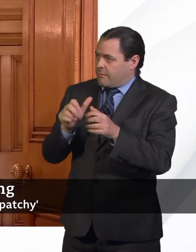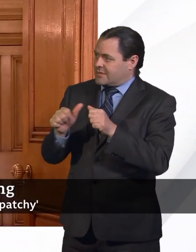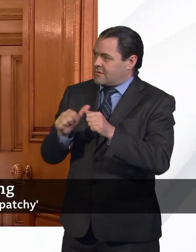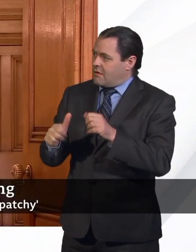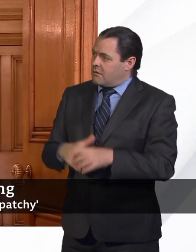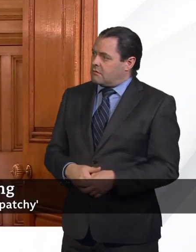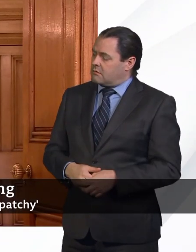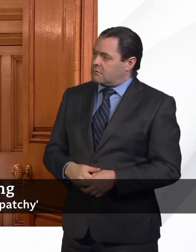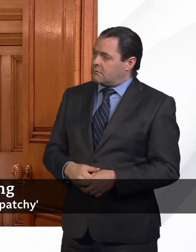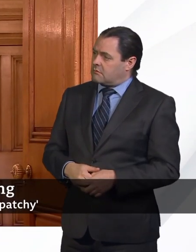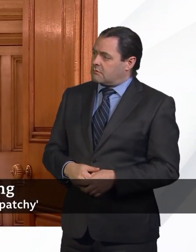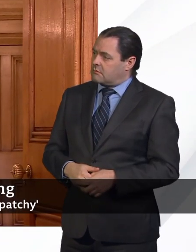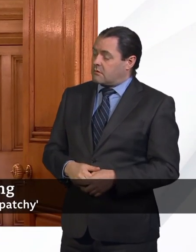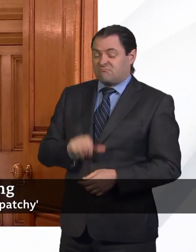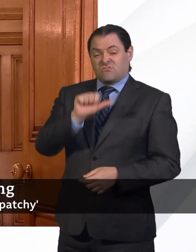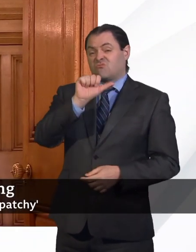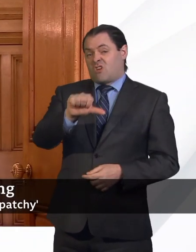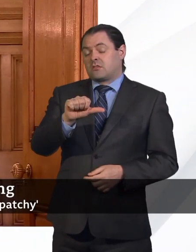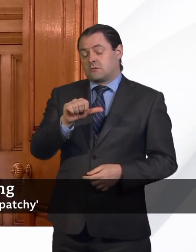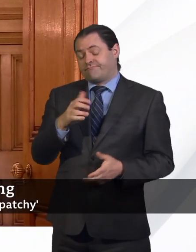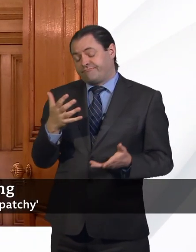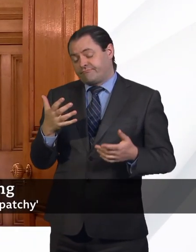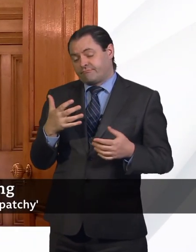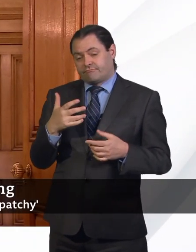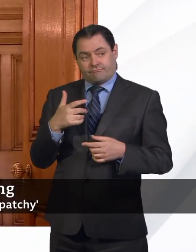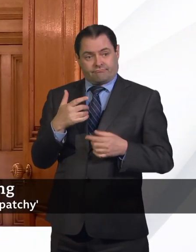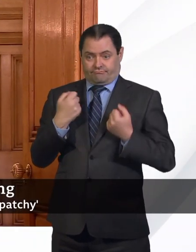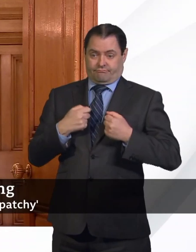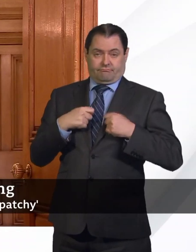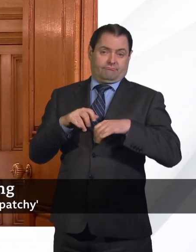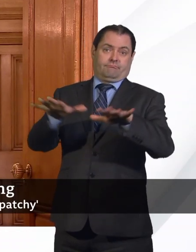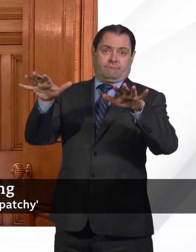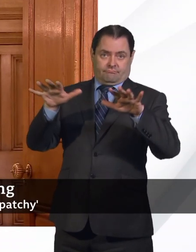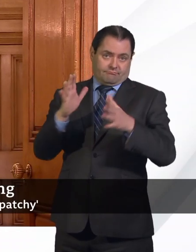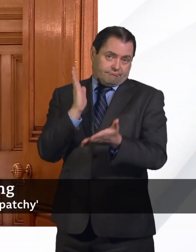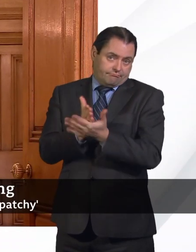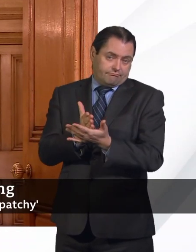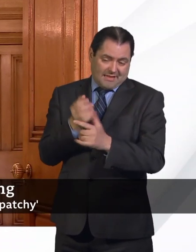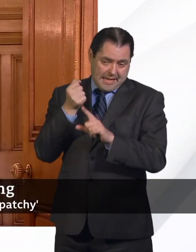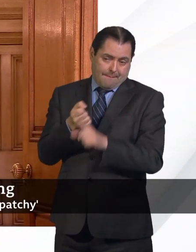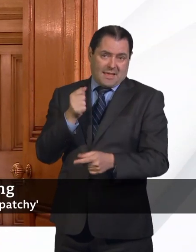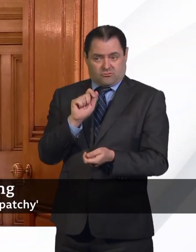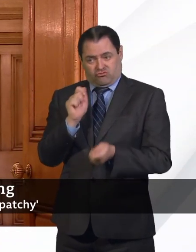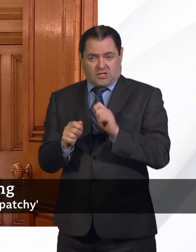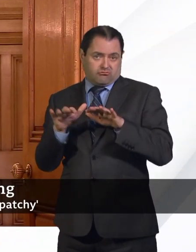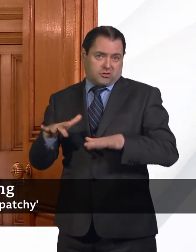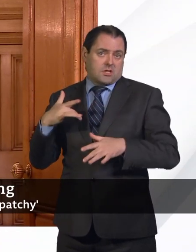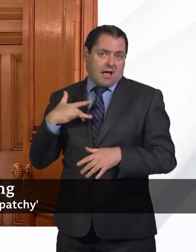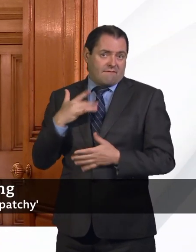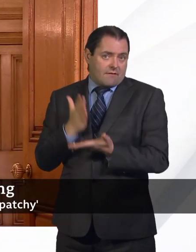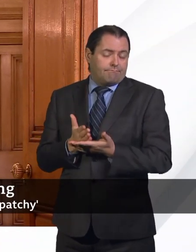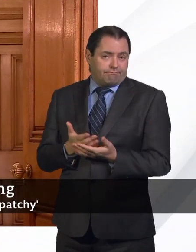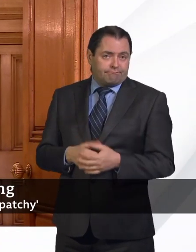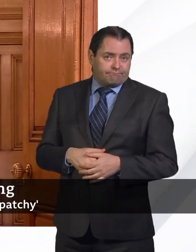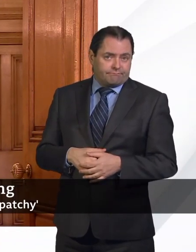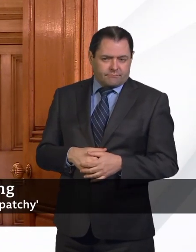it's undoubtedly true that we've had a very significant impact from this virus. There's no doubt about that. And we've been learning all the way